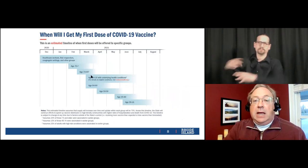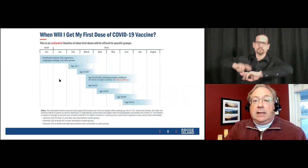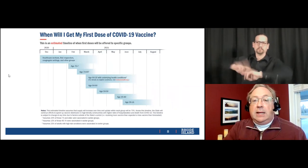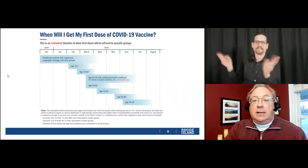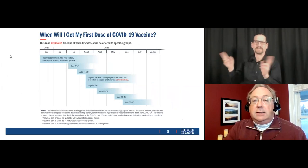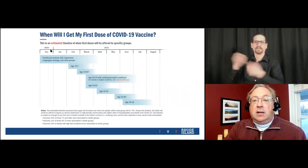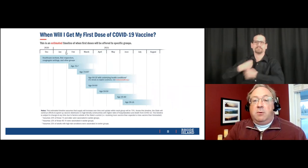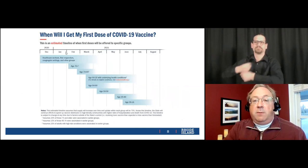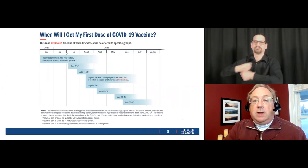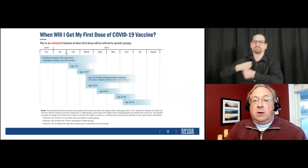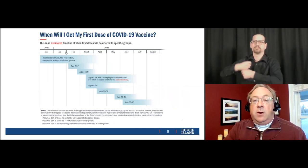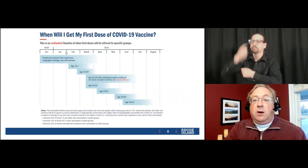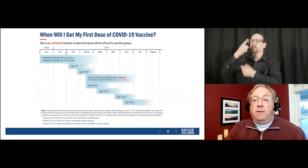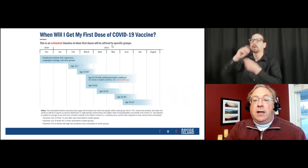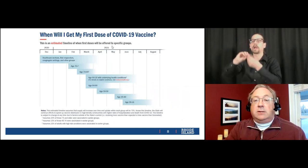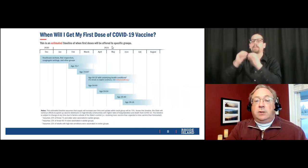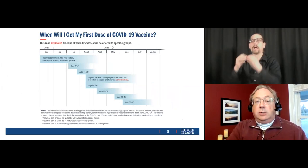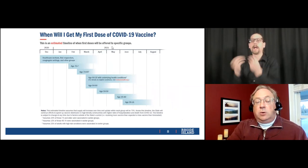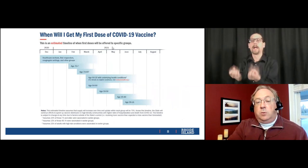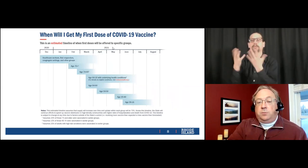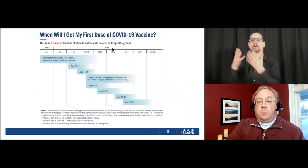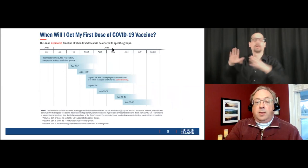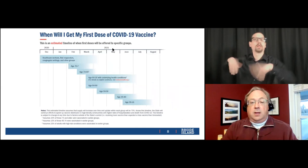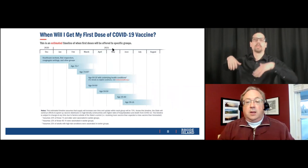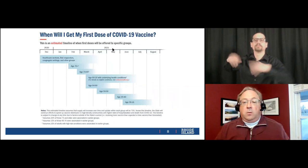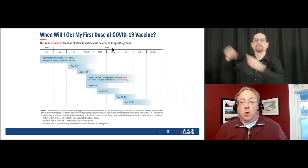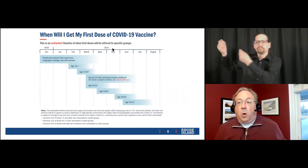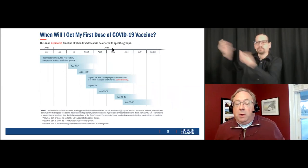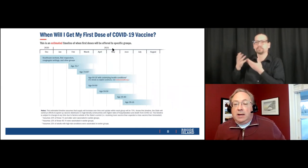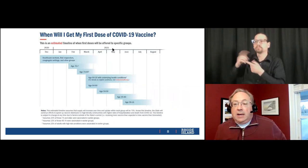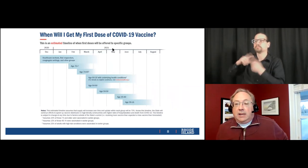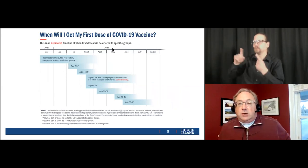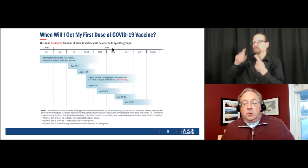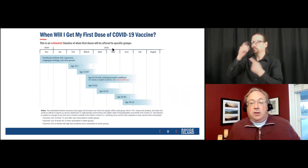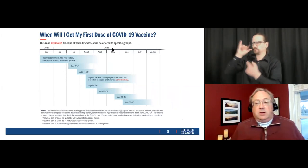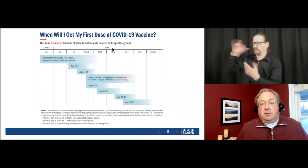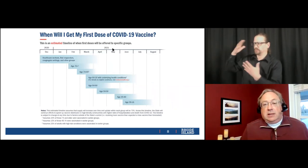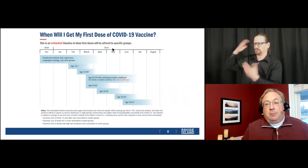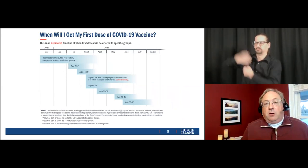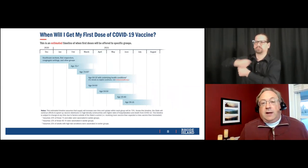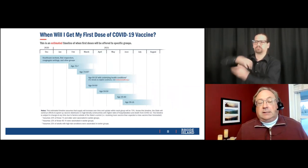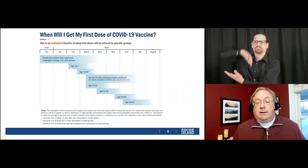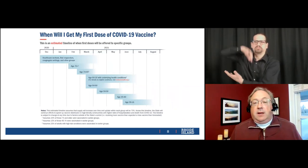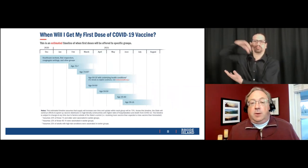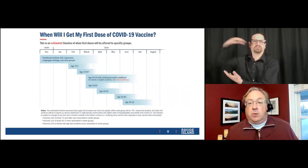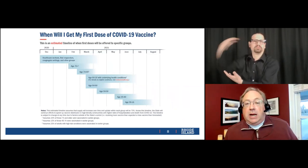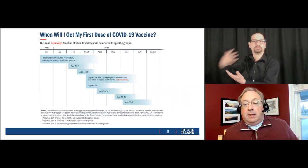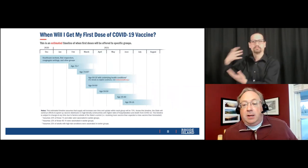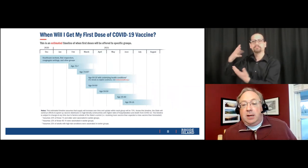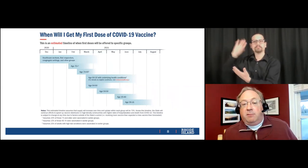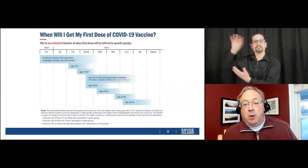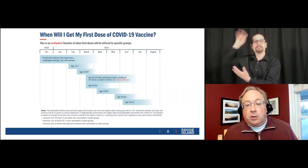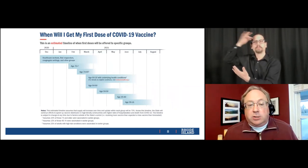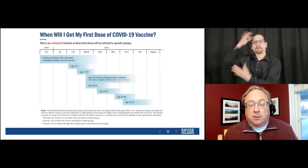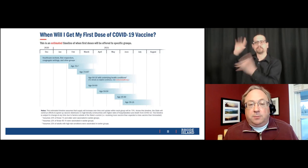it's very likely that this is going to move up a lot quicker if that's really true. We're hoping it is true that there's going to be a lot more vaccine available in Rhode